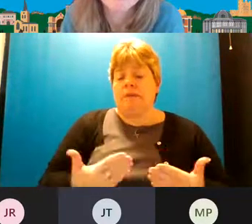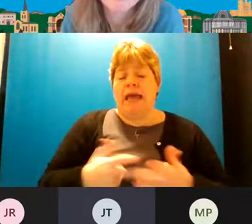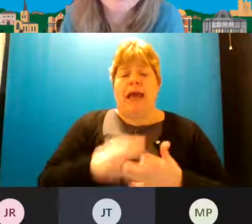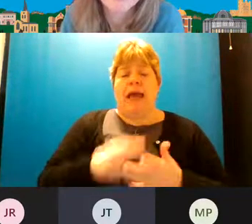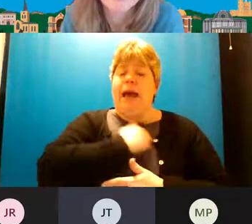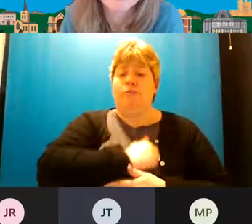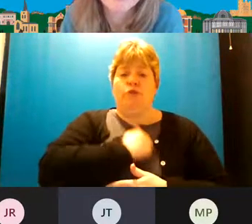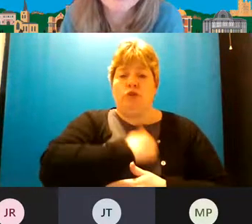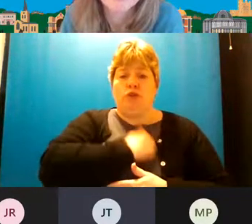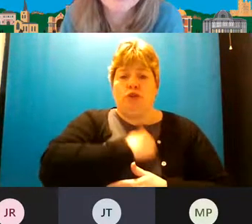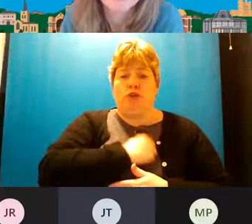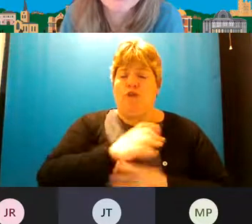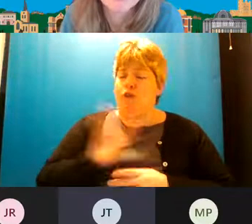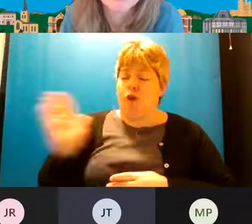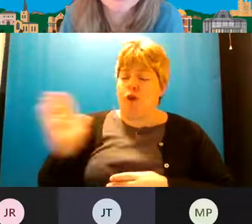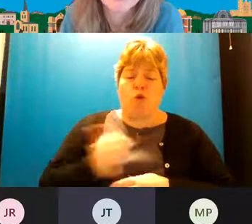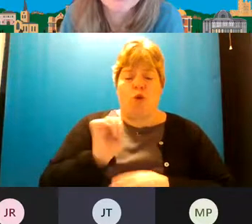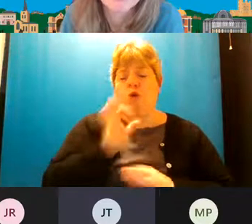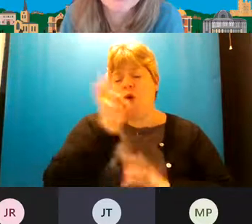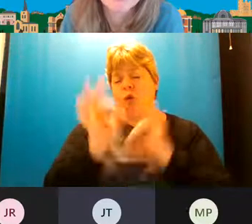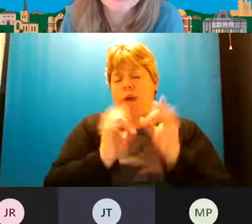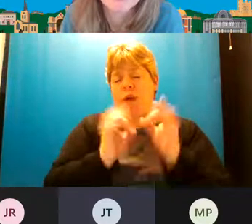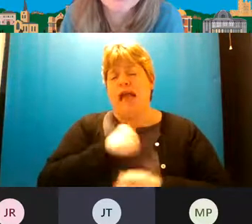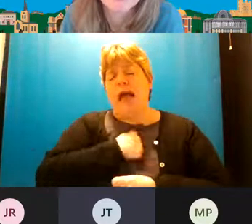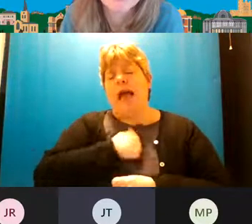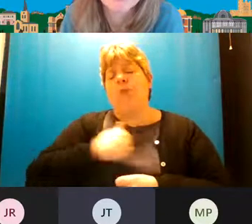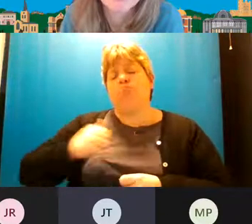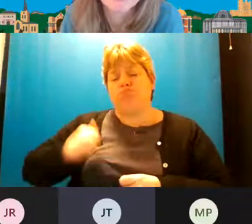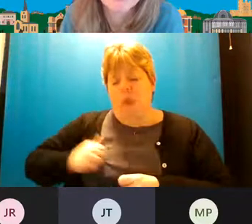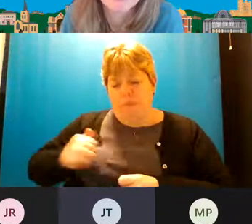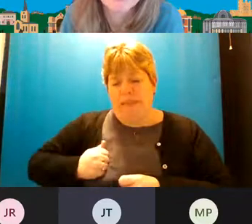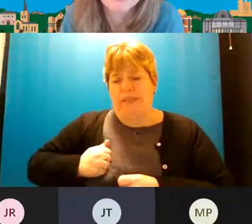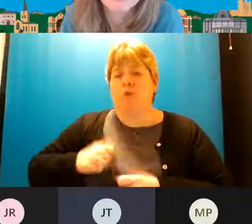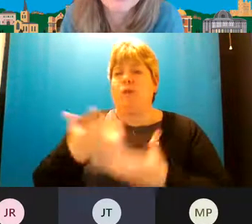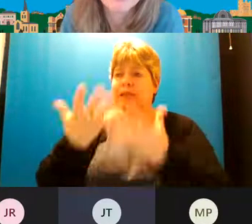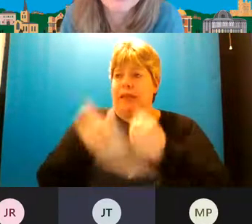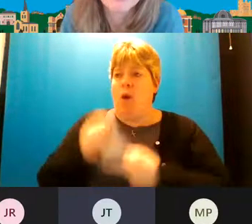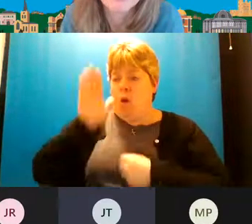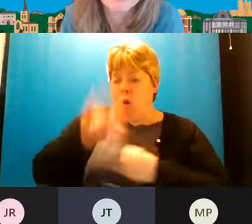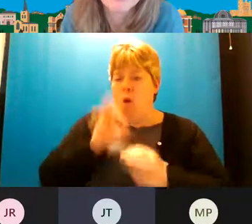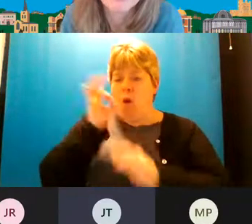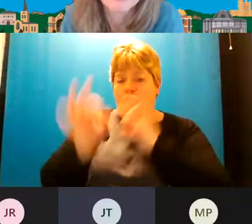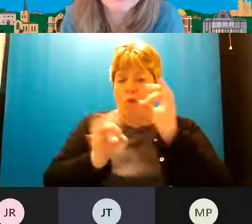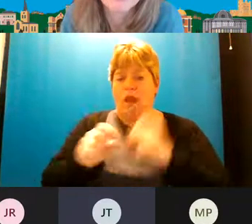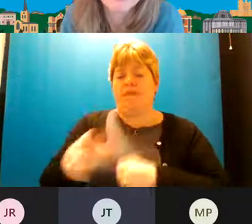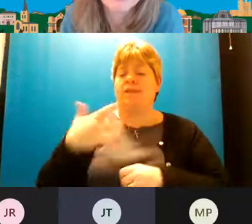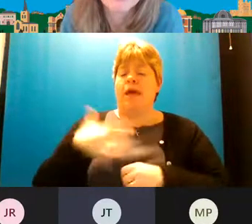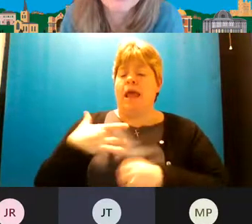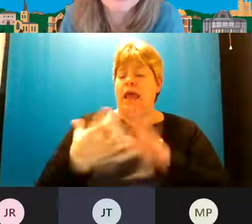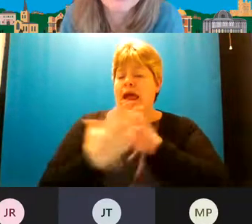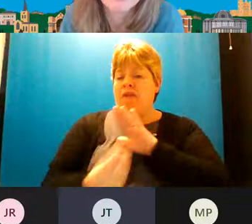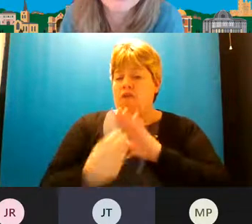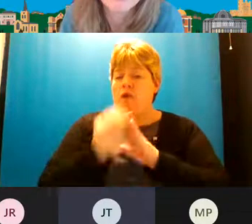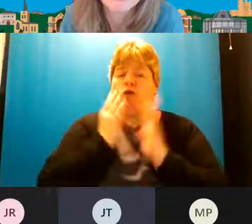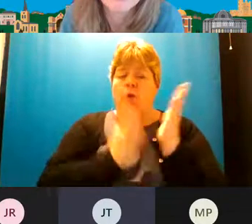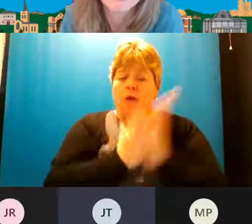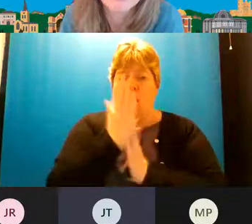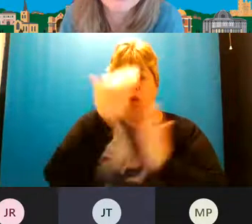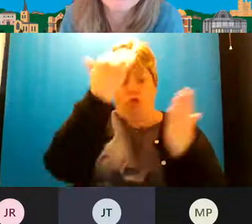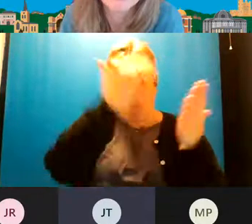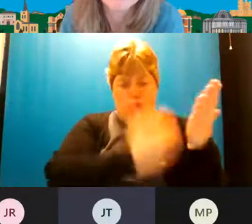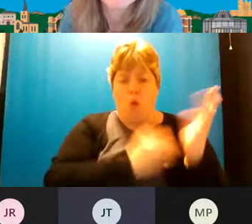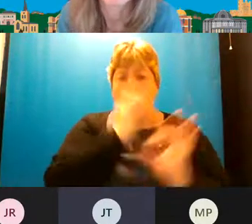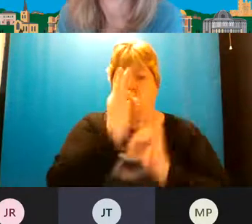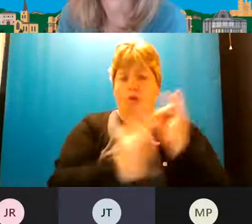sorry we've not got to all your questions i promise you that we do get them it's a live recording we'll go through all the